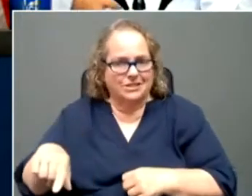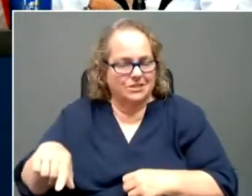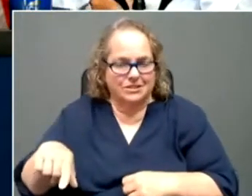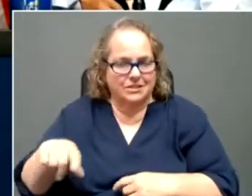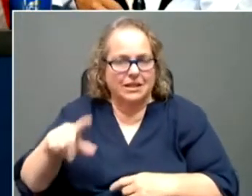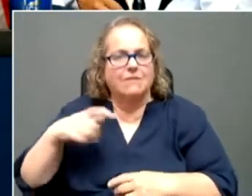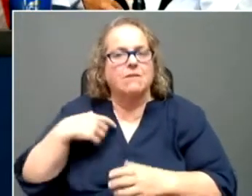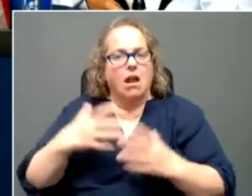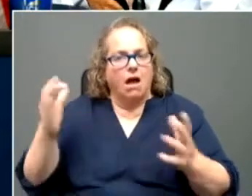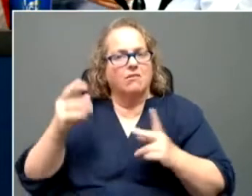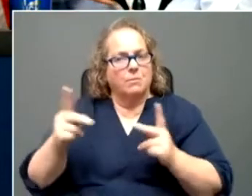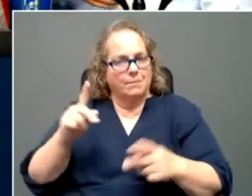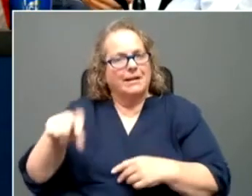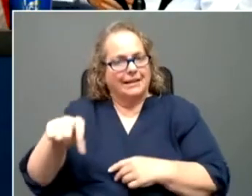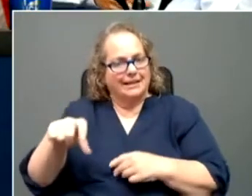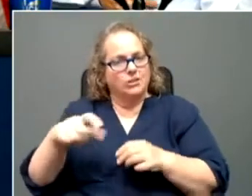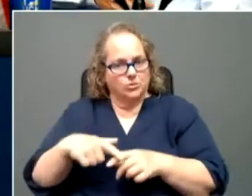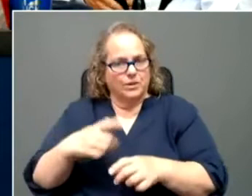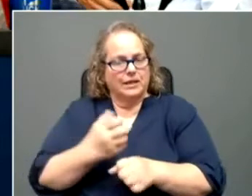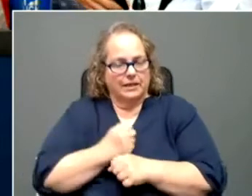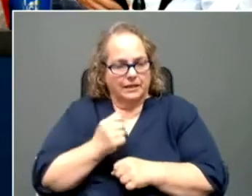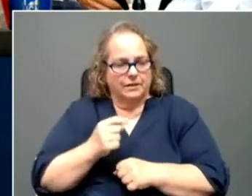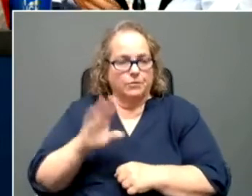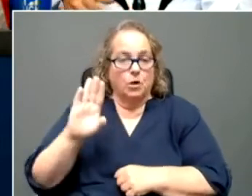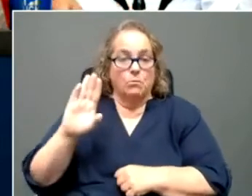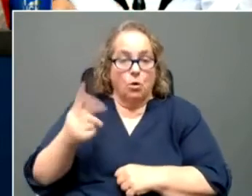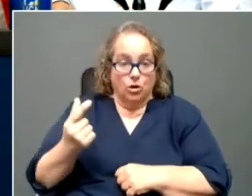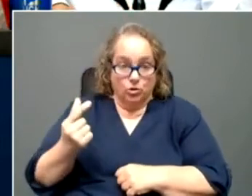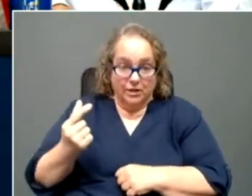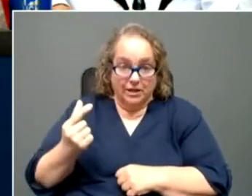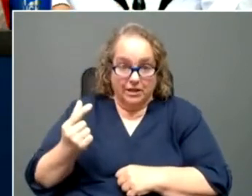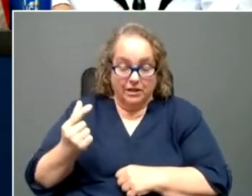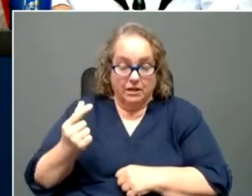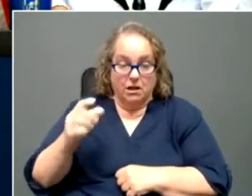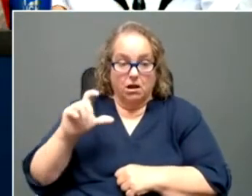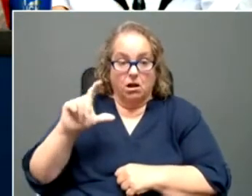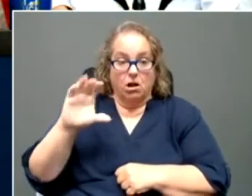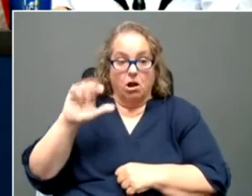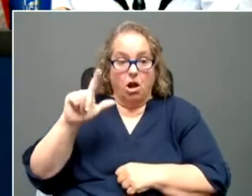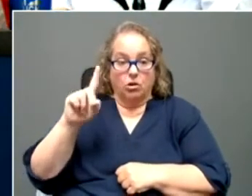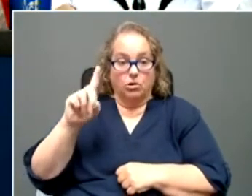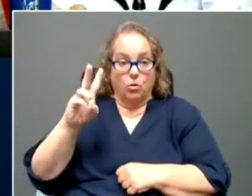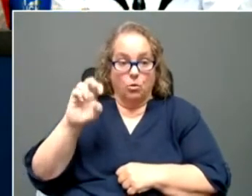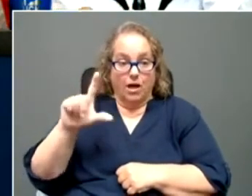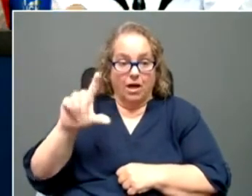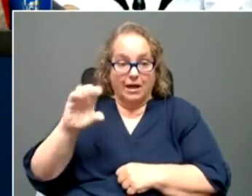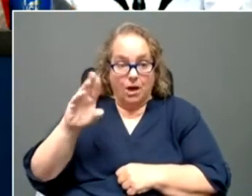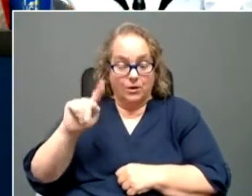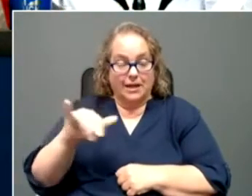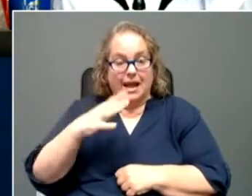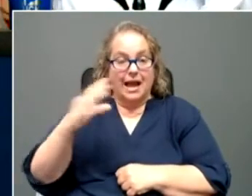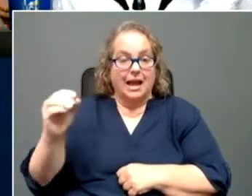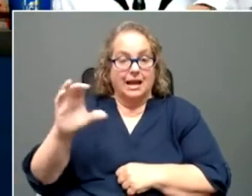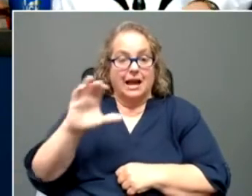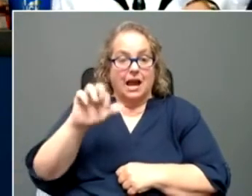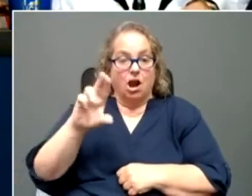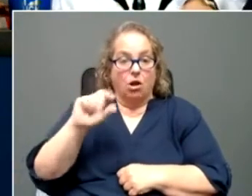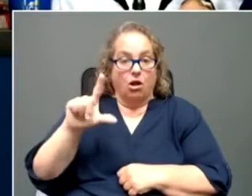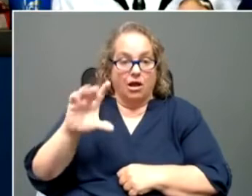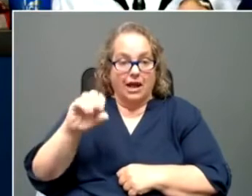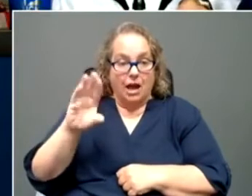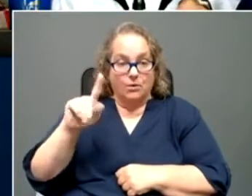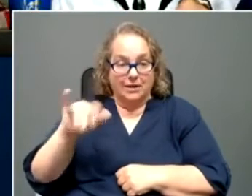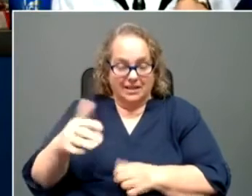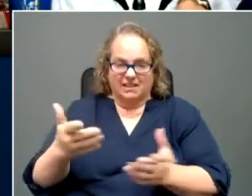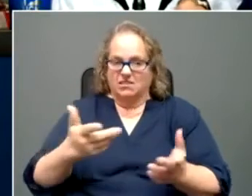there, uh, ready to be given out. Bowling Green, Caldwell County and Carroll County here, uh, all ready to provide